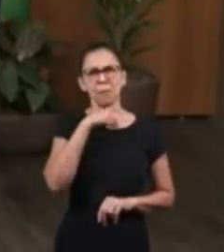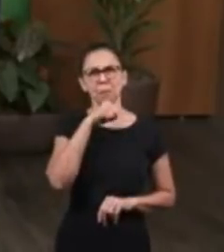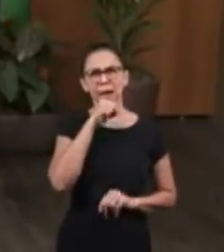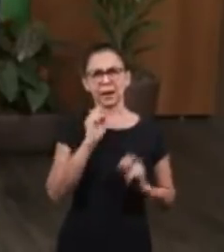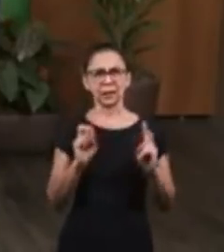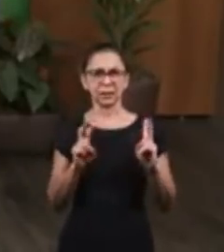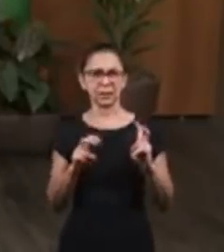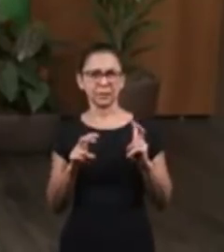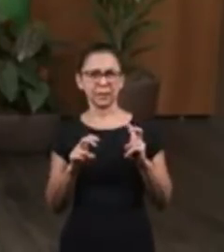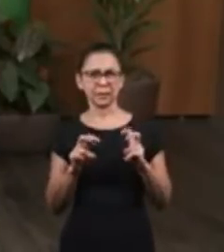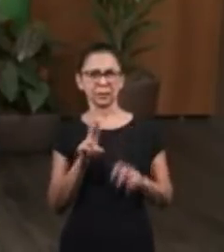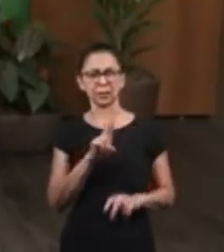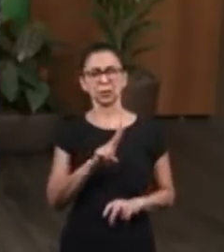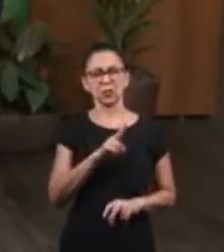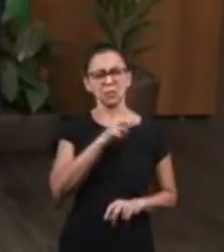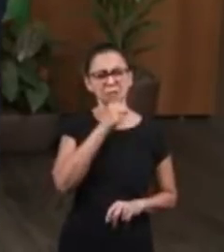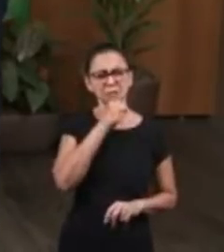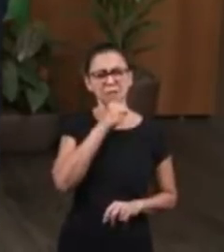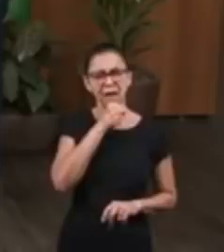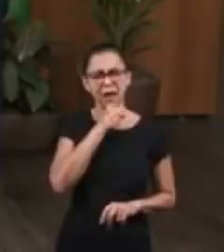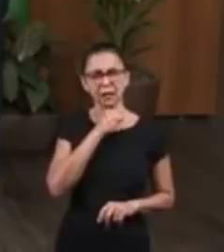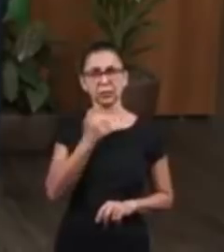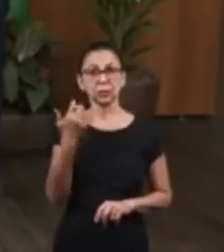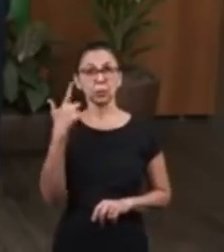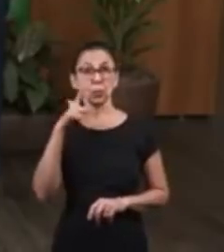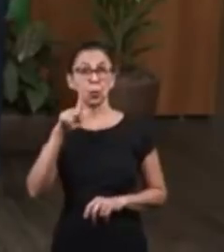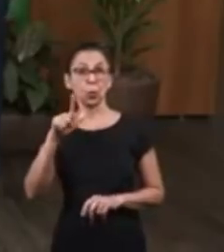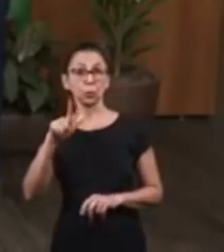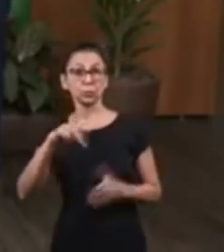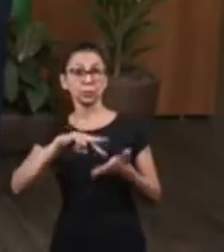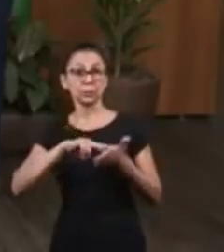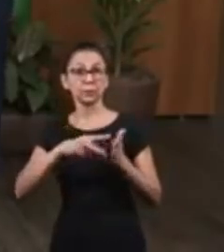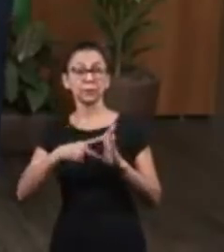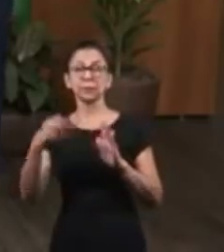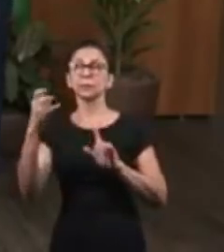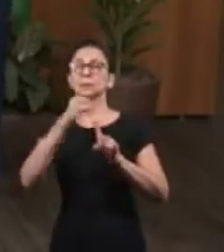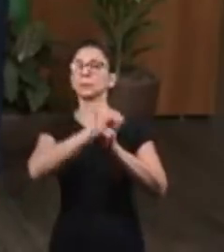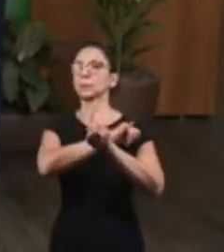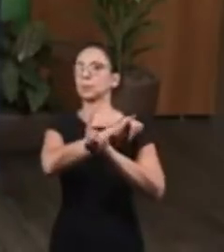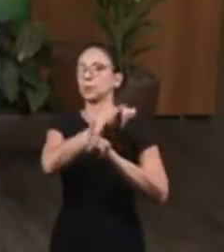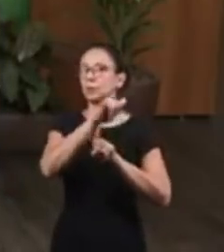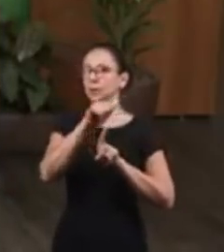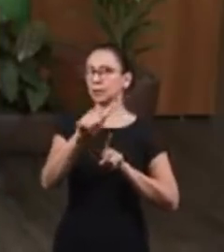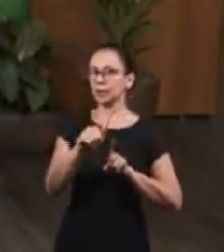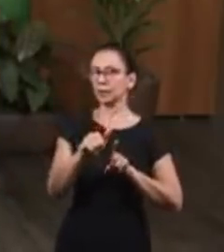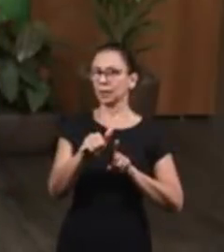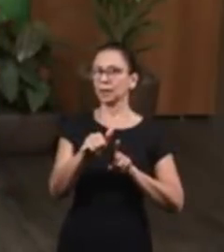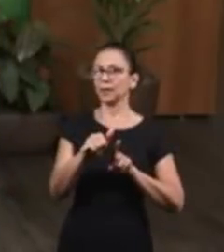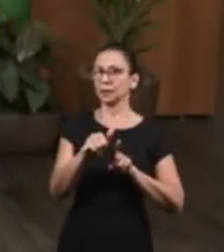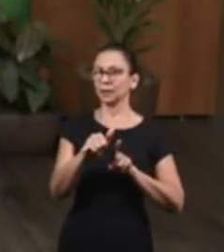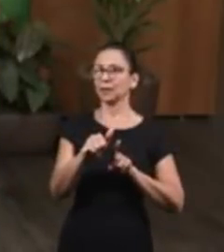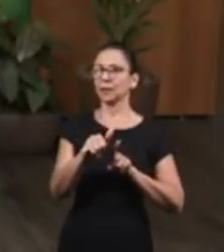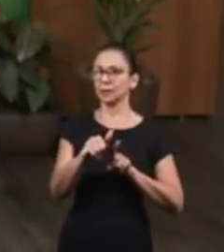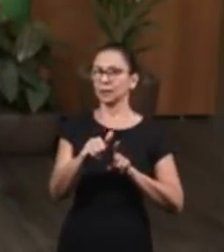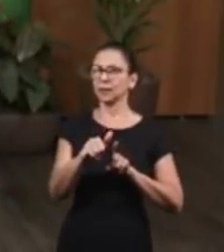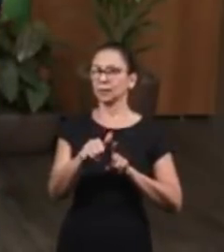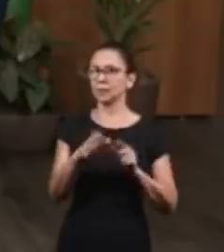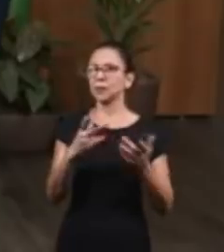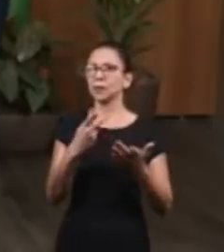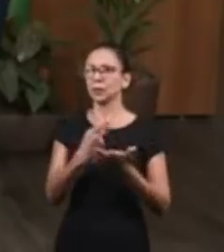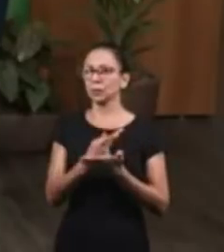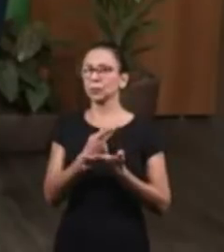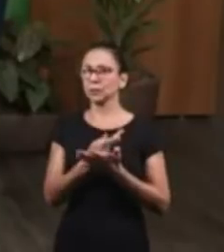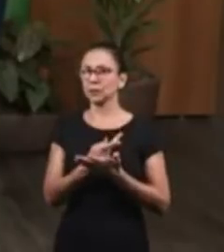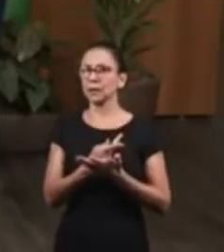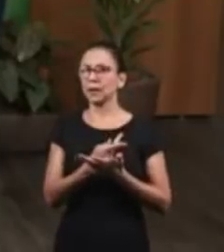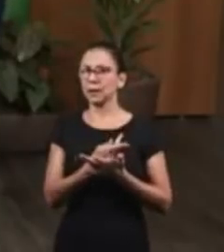we see here a prophetic aspect. In a certain way, and in many